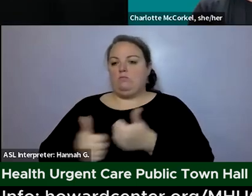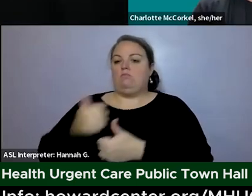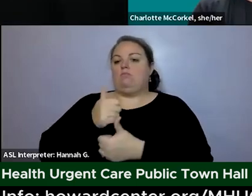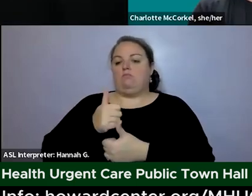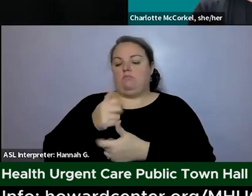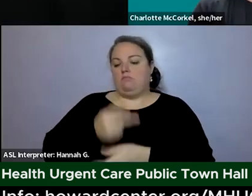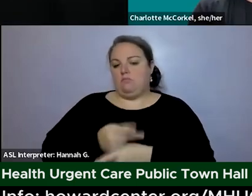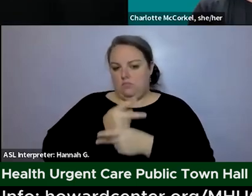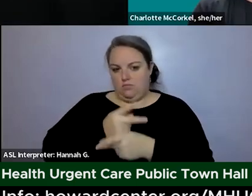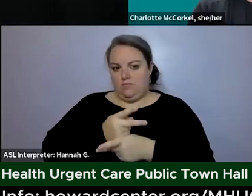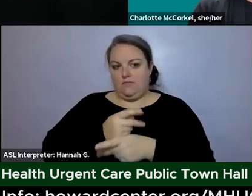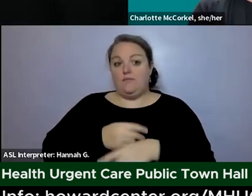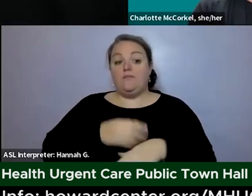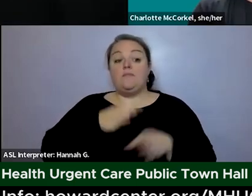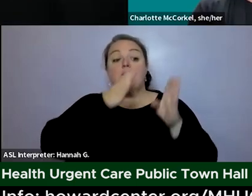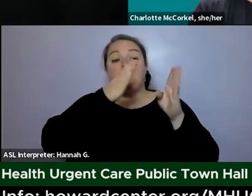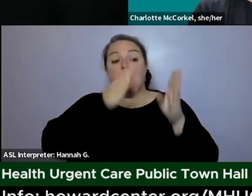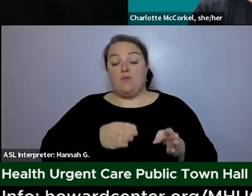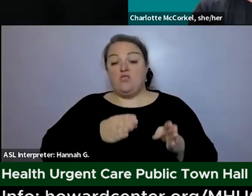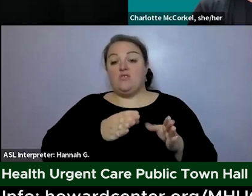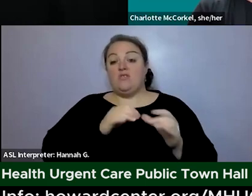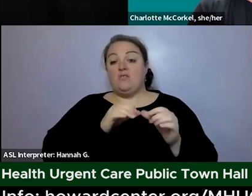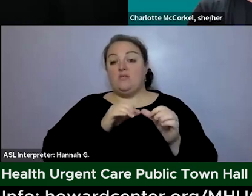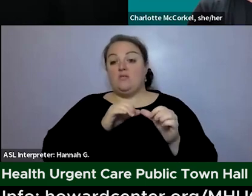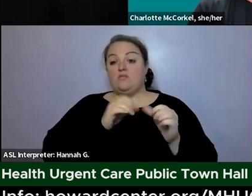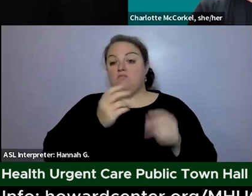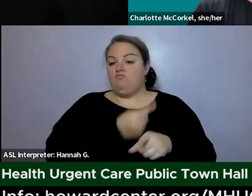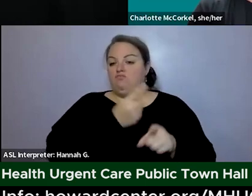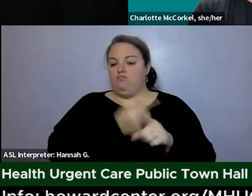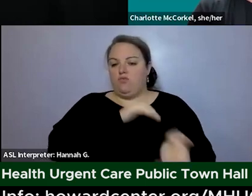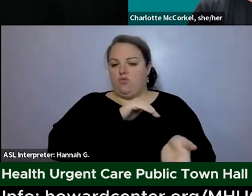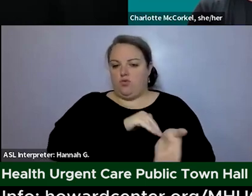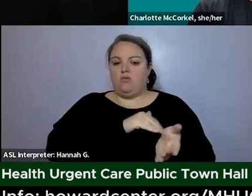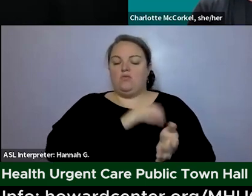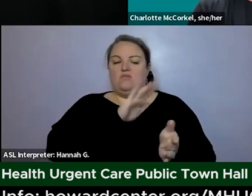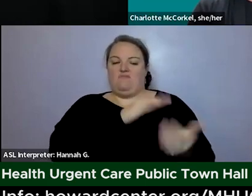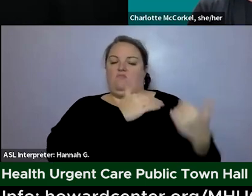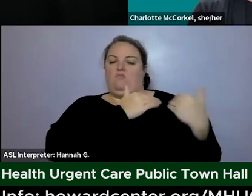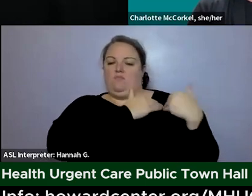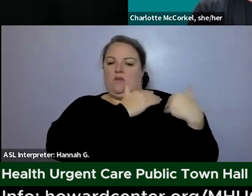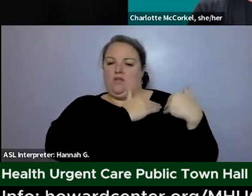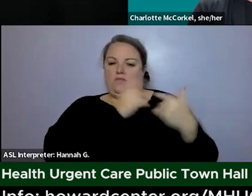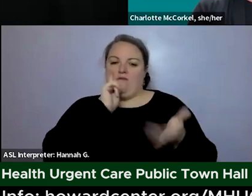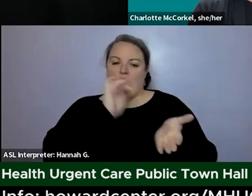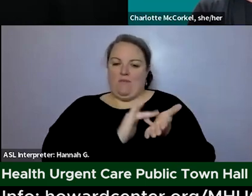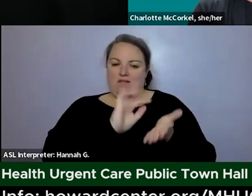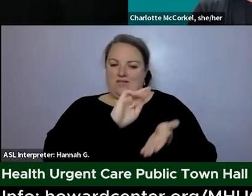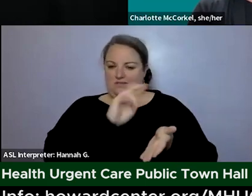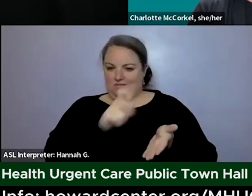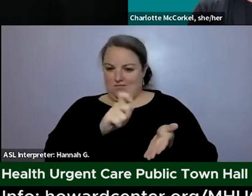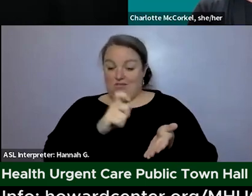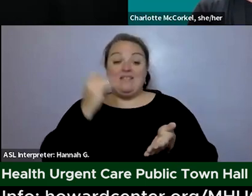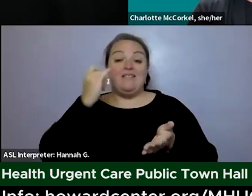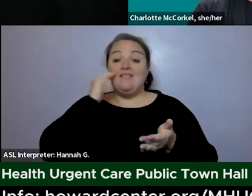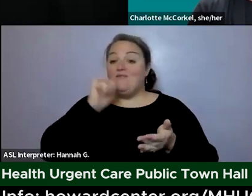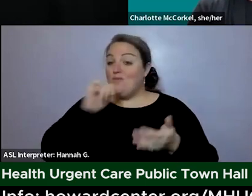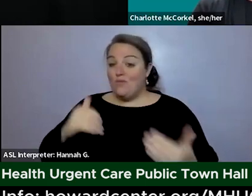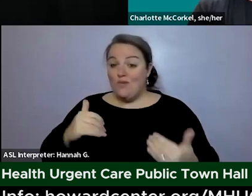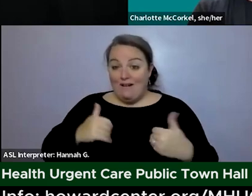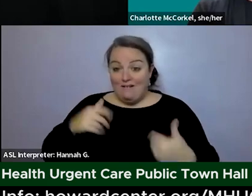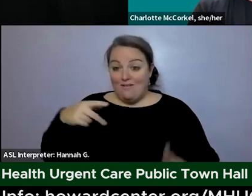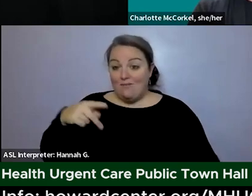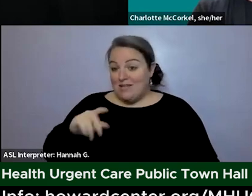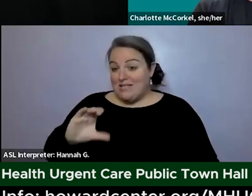then the guests prime ongoing primary care doctor would be responsible for prescribing if someone doesn't have a primary care doctor